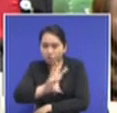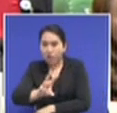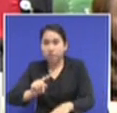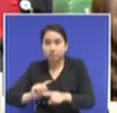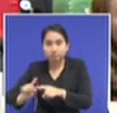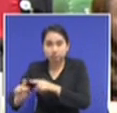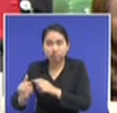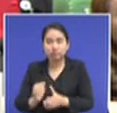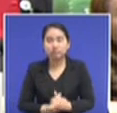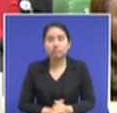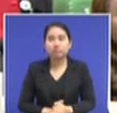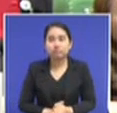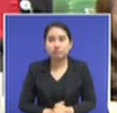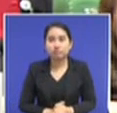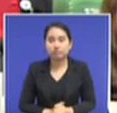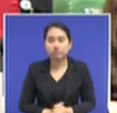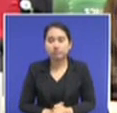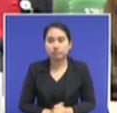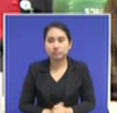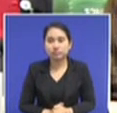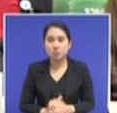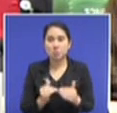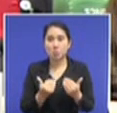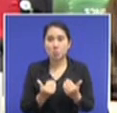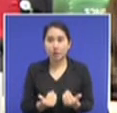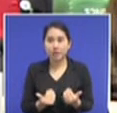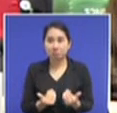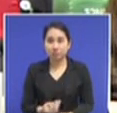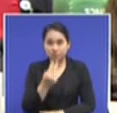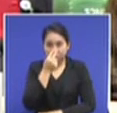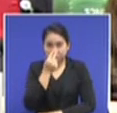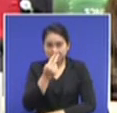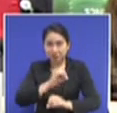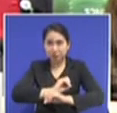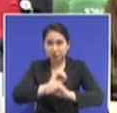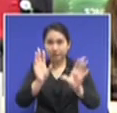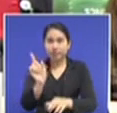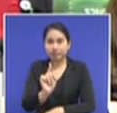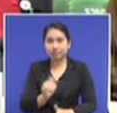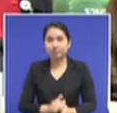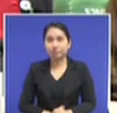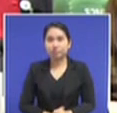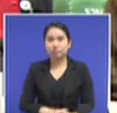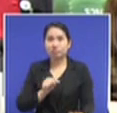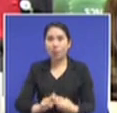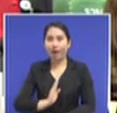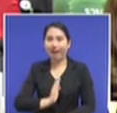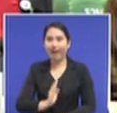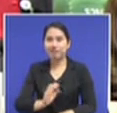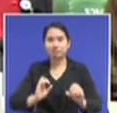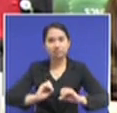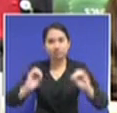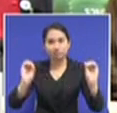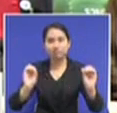all this new actor coming out. So even Khun Thanat Thuan was not in the House, but he still remains a main attraction